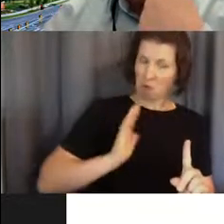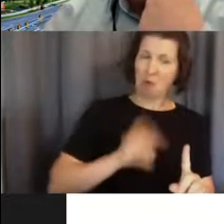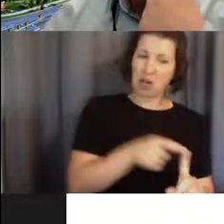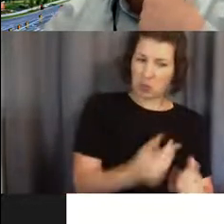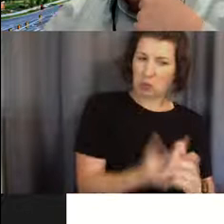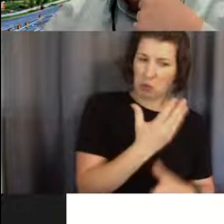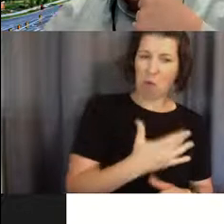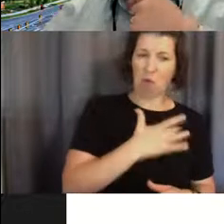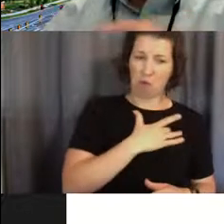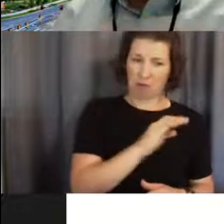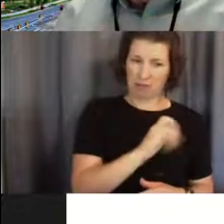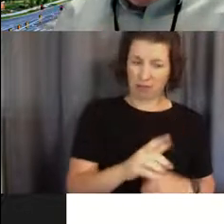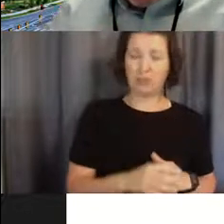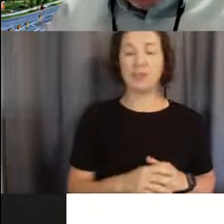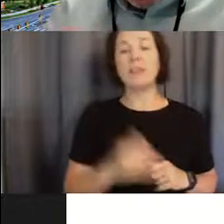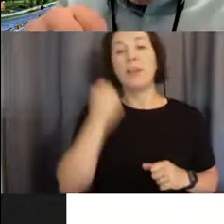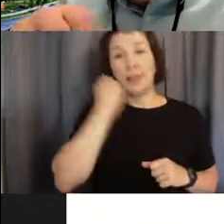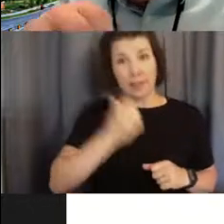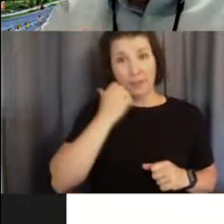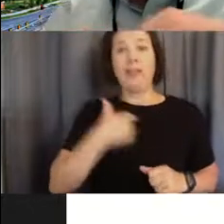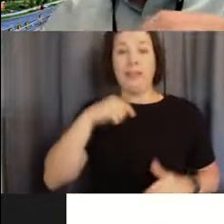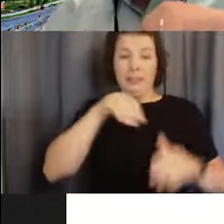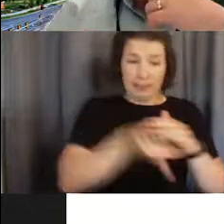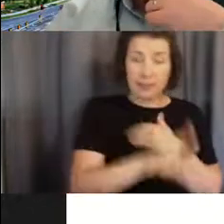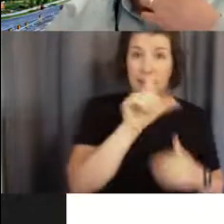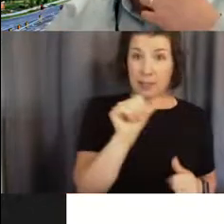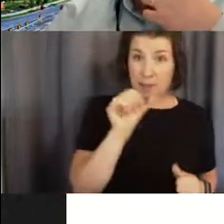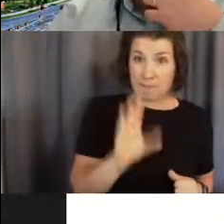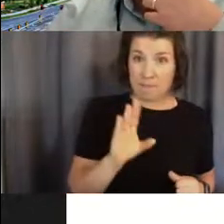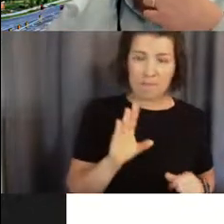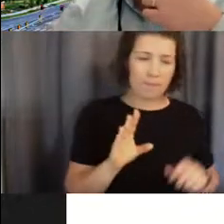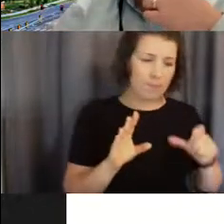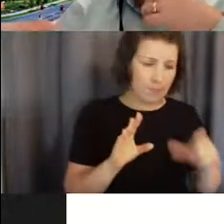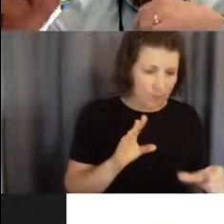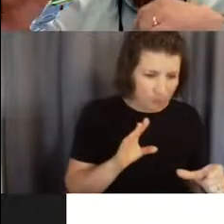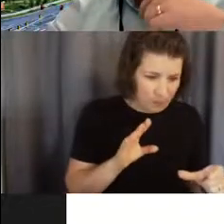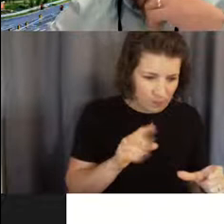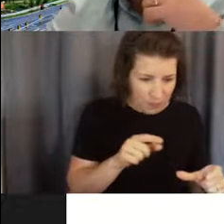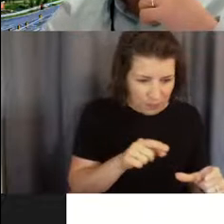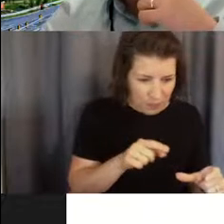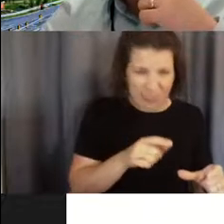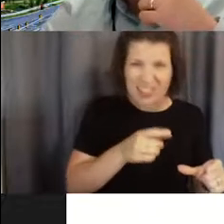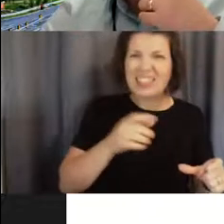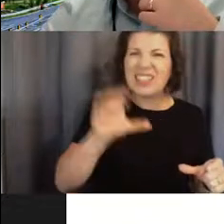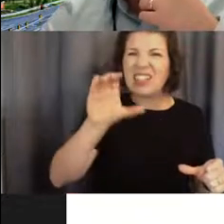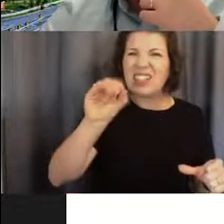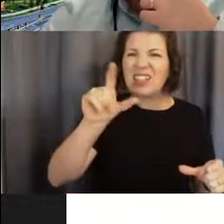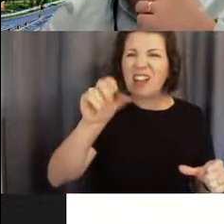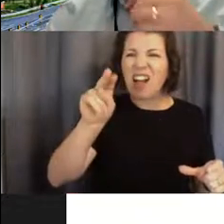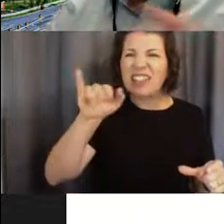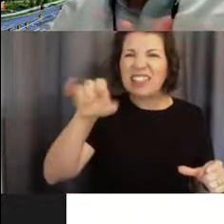then every single day would go into the laboratory and kind of scrape out the colonies that were